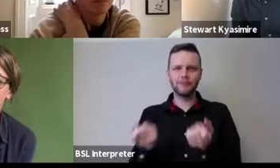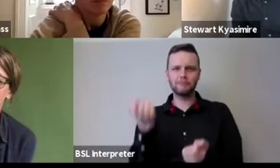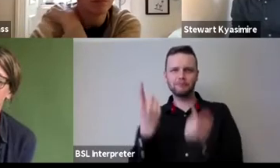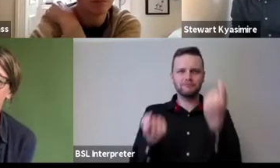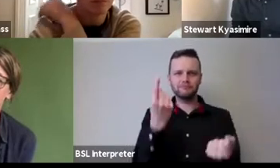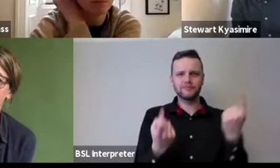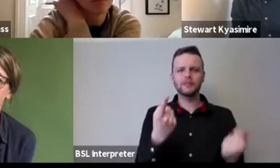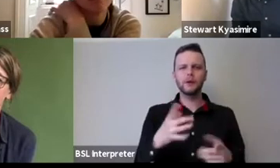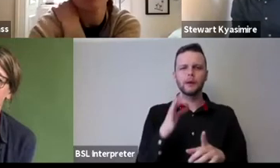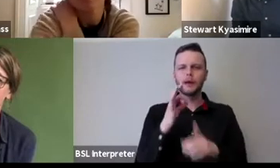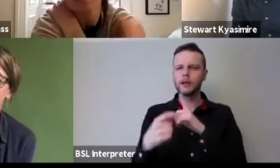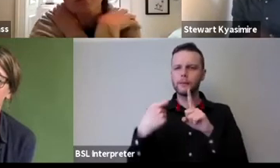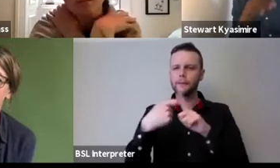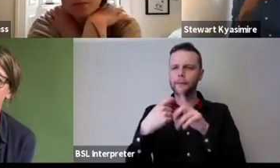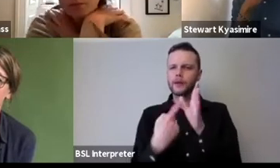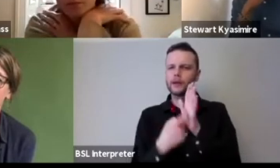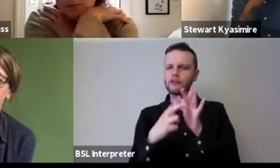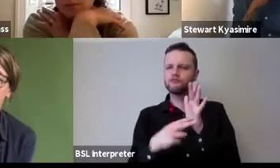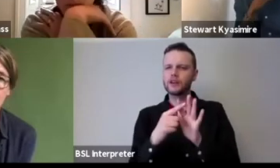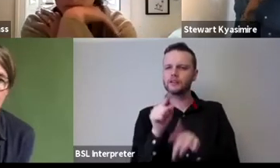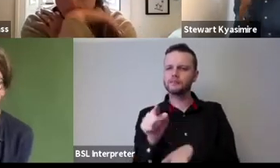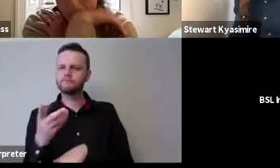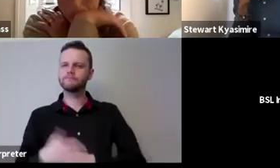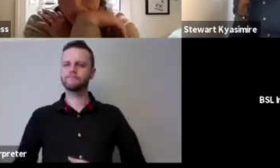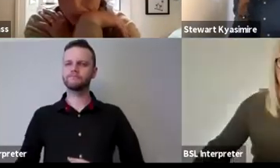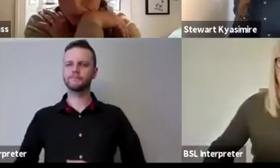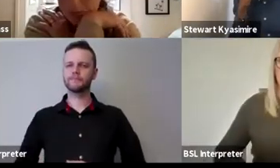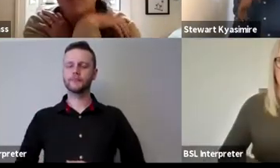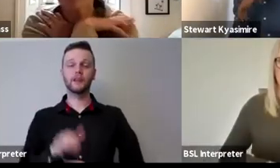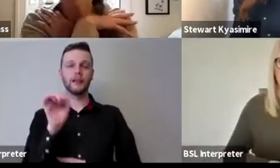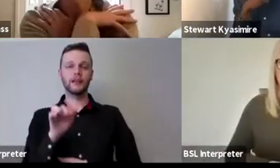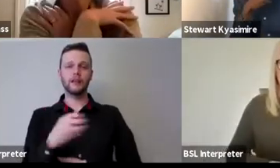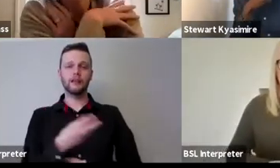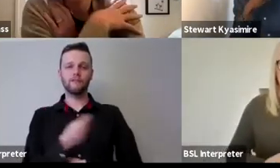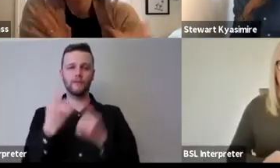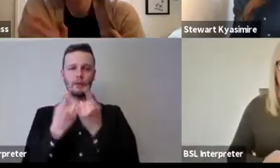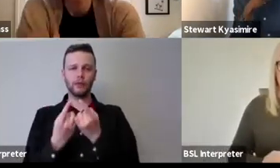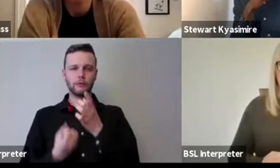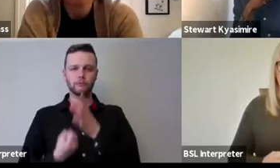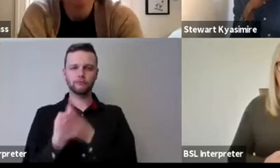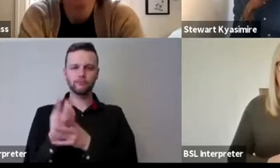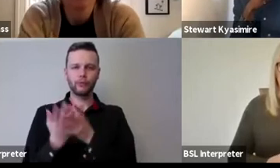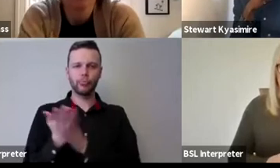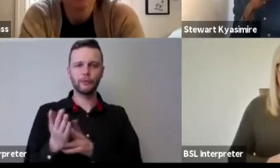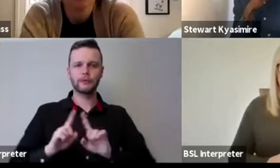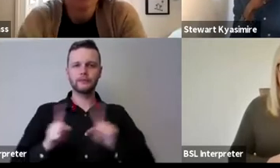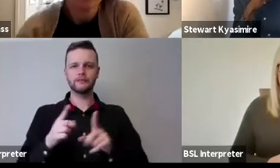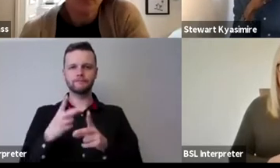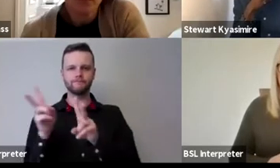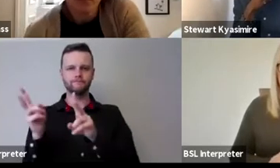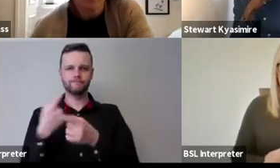corinne i'm going to take you next and then susie yeah it's a few things that have just bounced off several contributions um